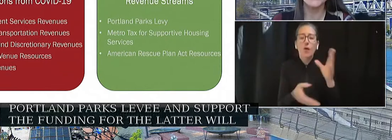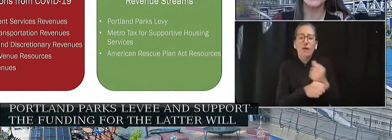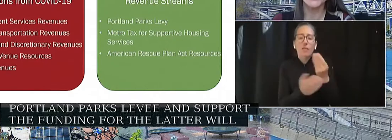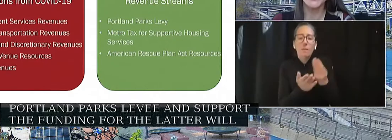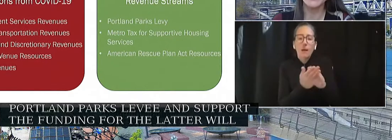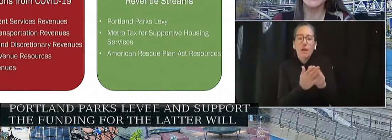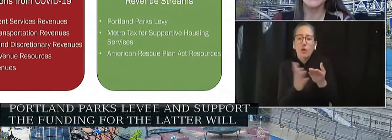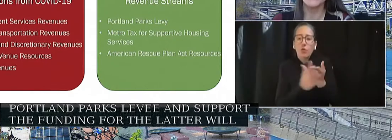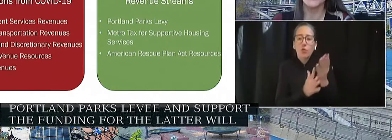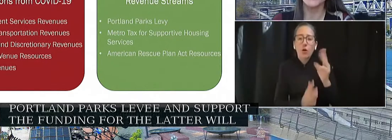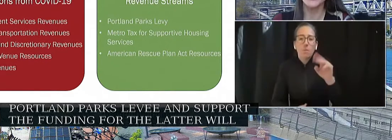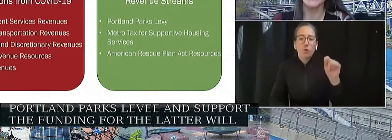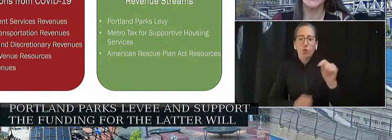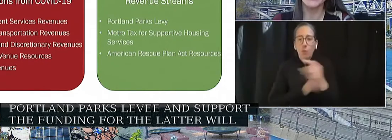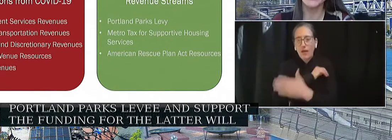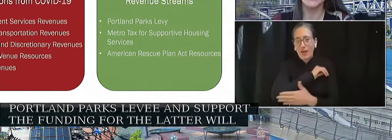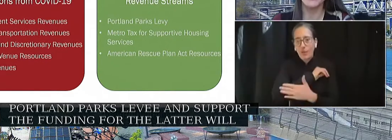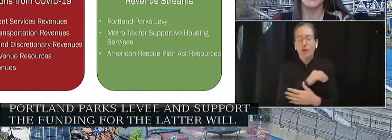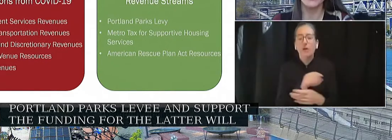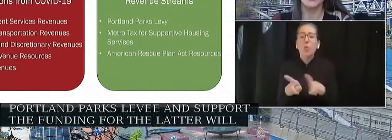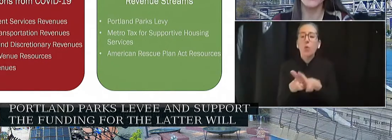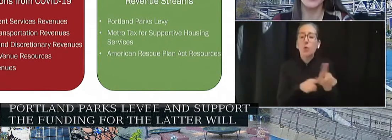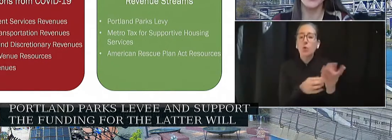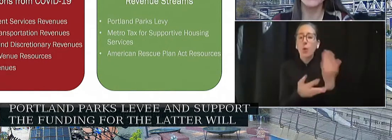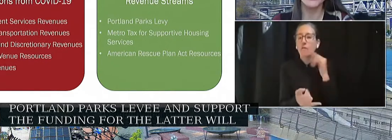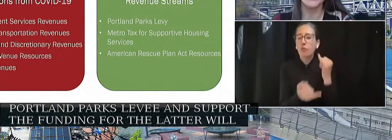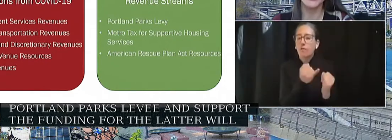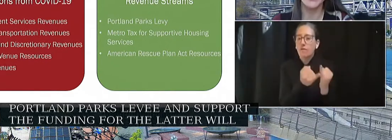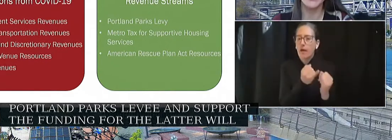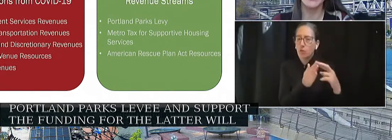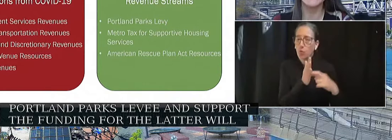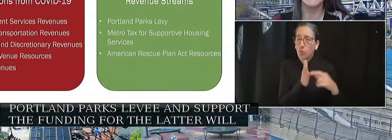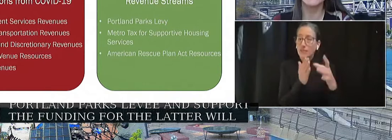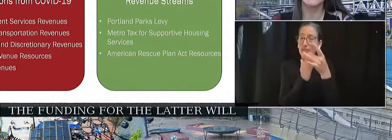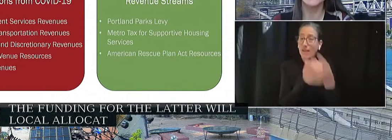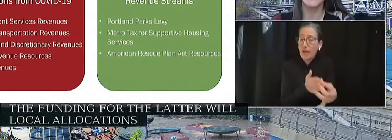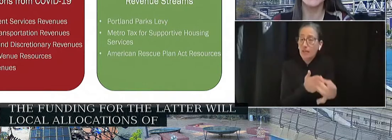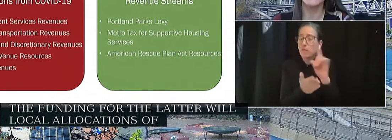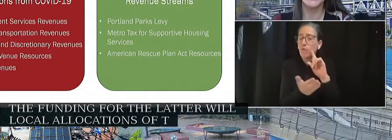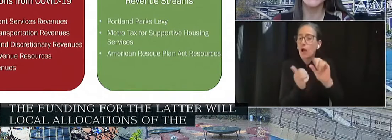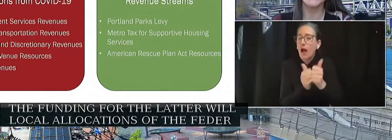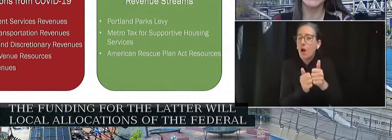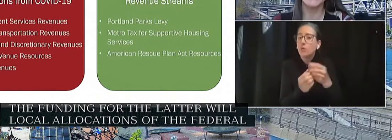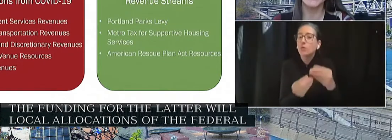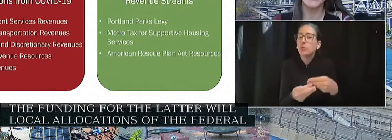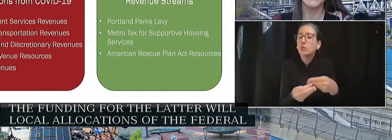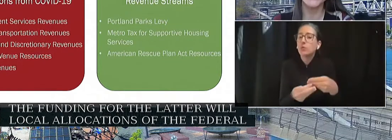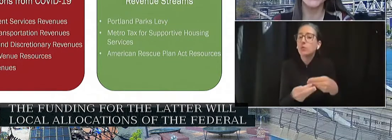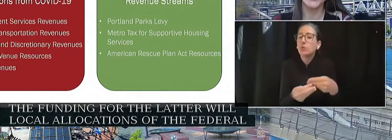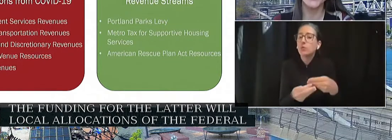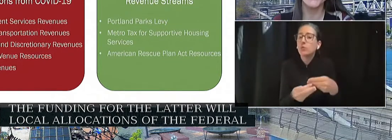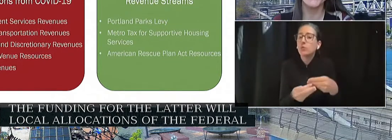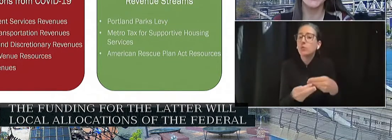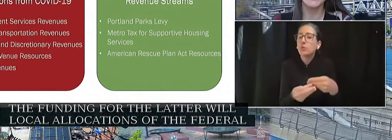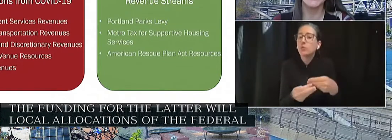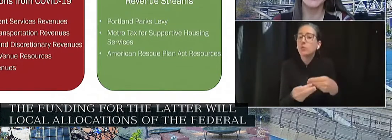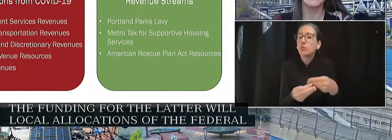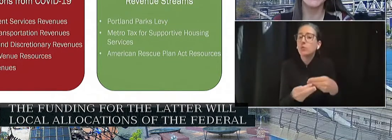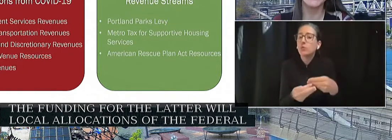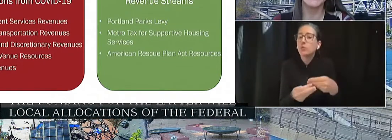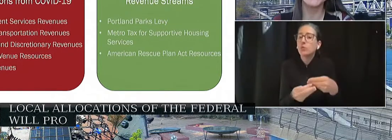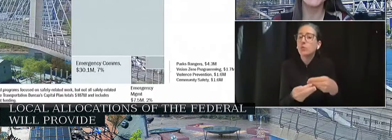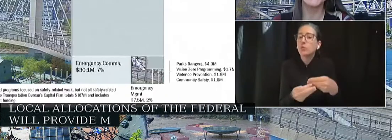finalized rules guidance for local allocations of the Federal American Rescue Plan Act, which will provide much-needed financial support.